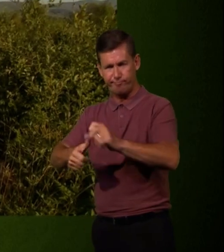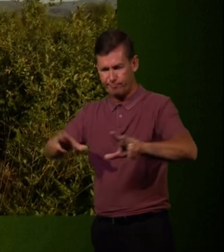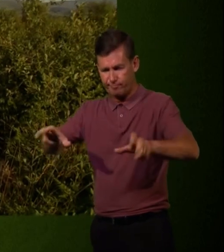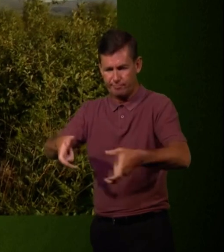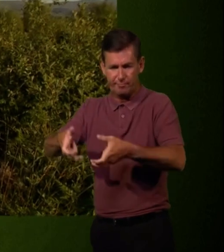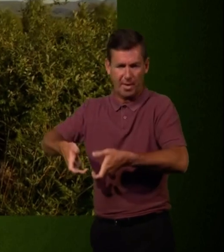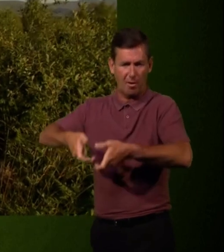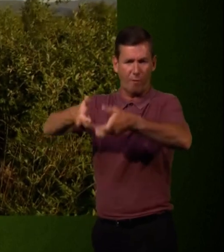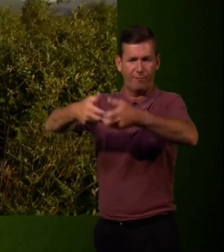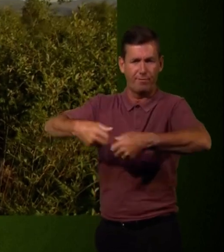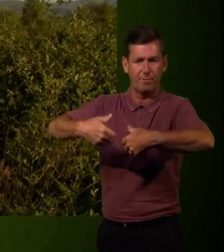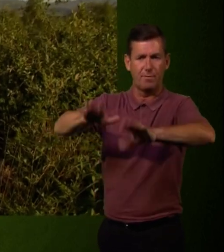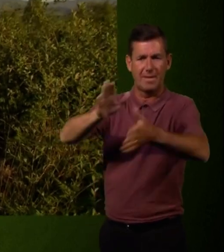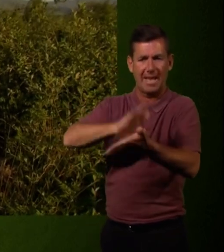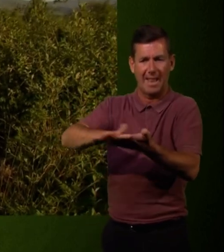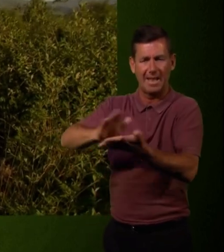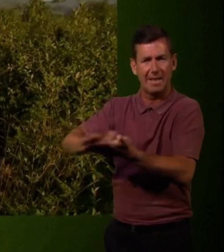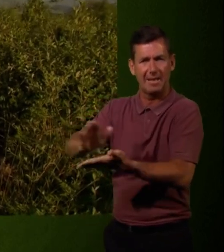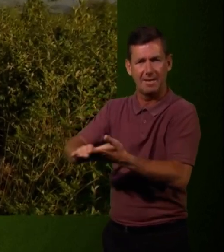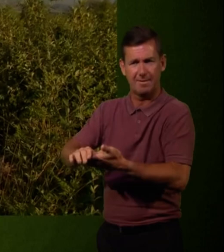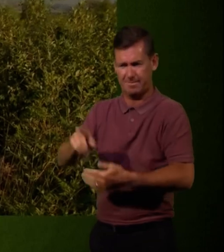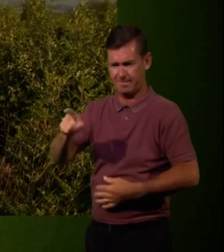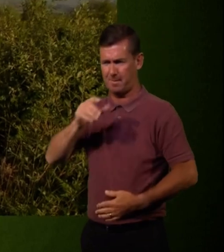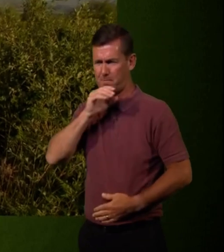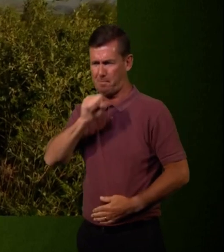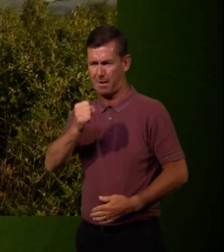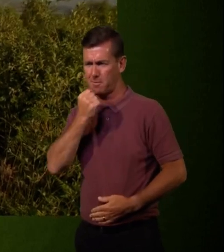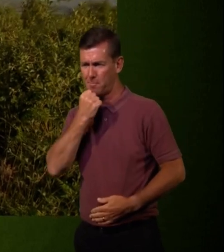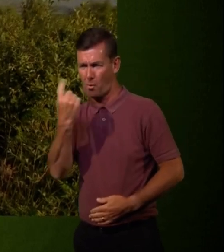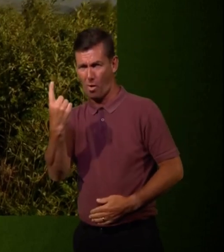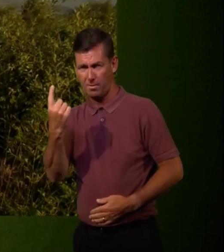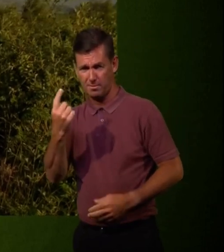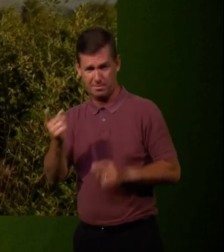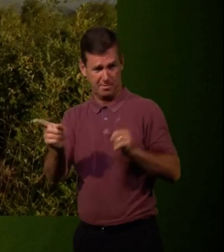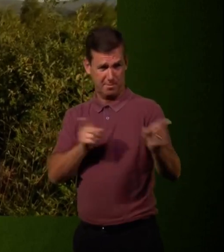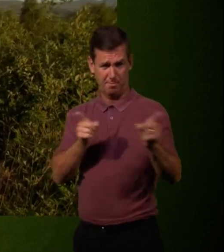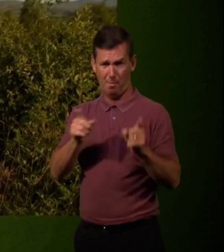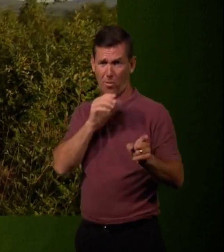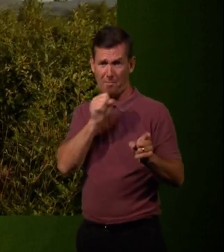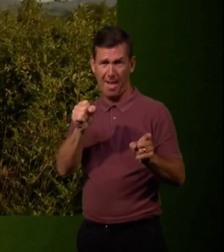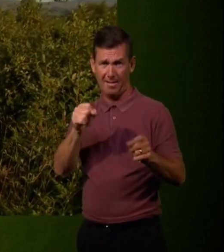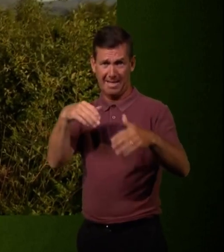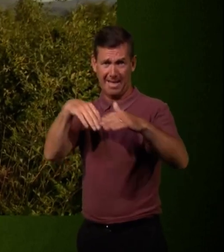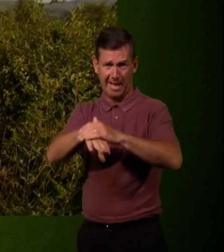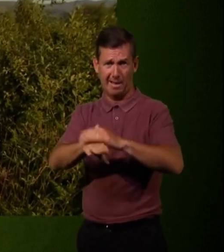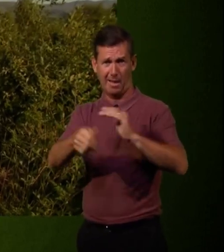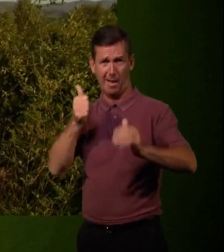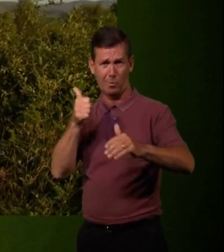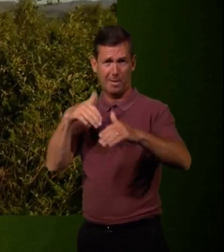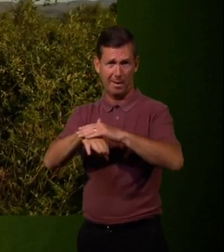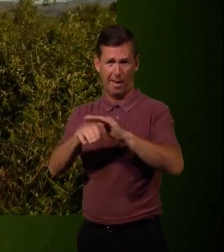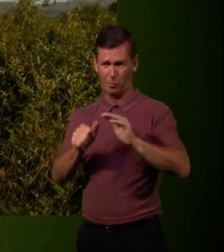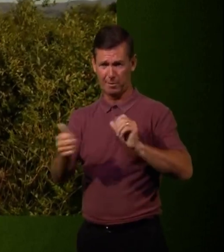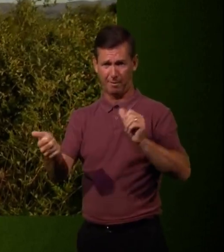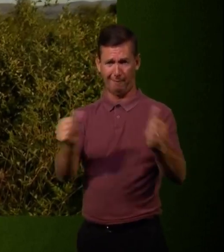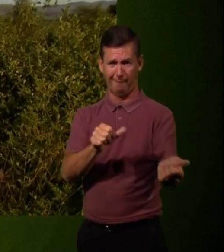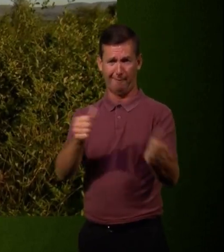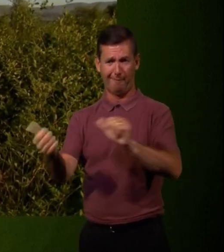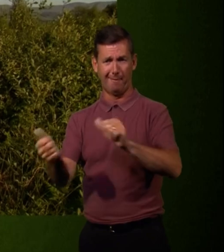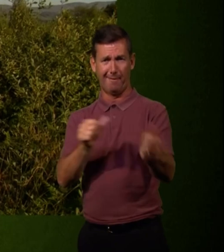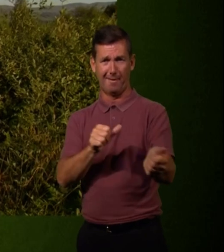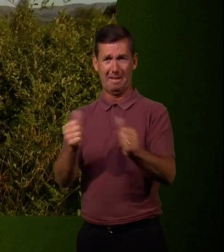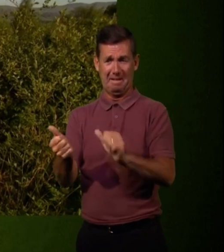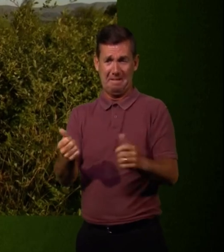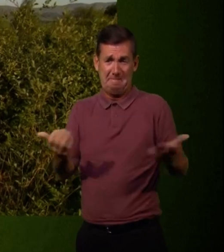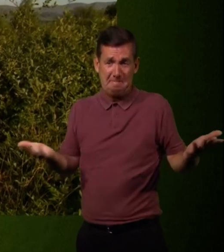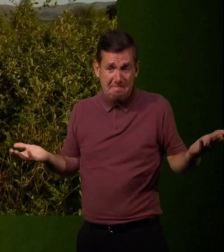fecal sack out of that nest box. But both males seem to be going in and out of that same nest box number 14. Now it's